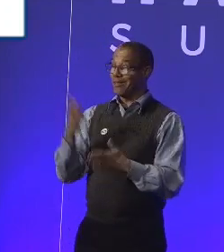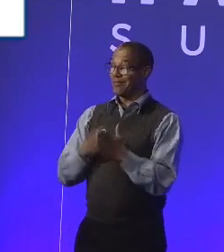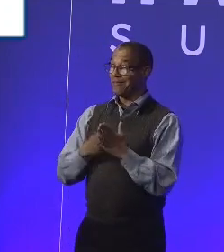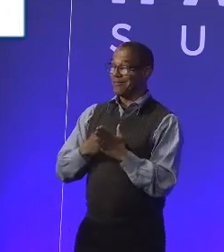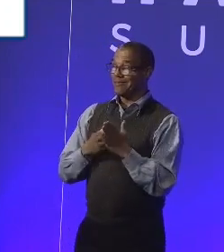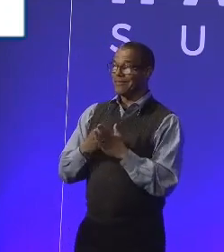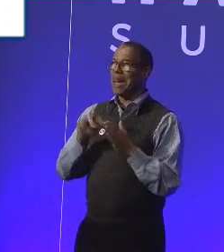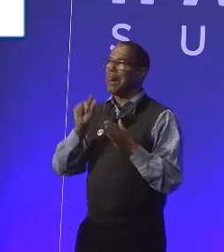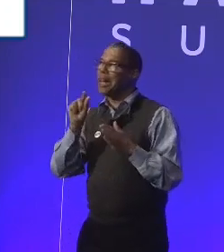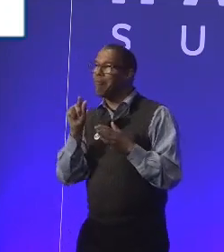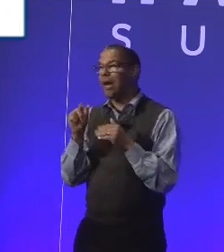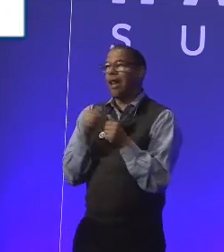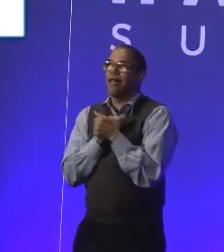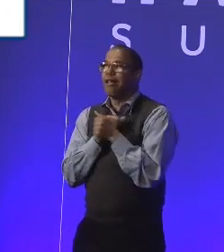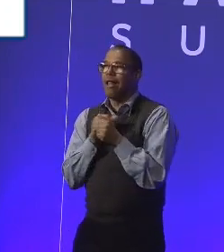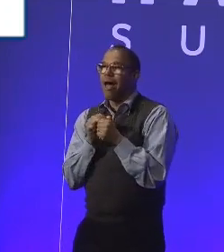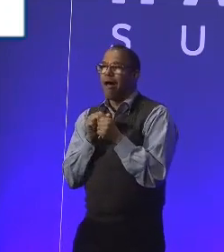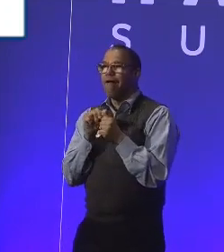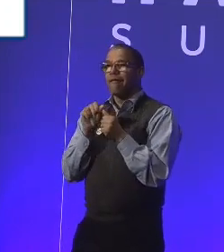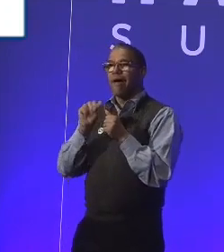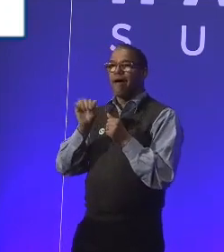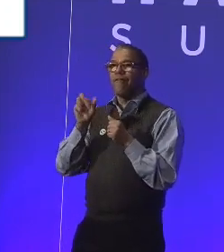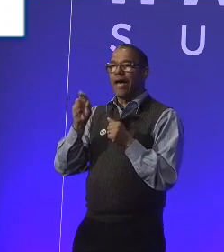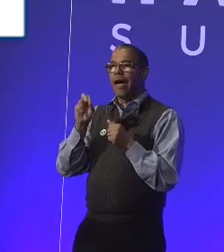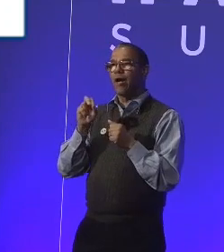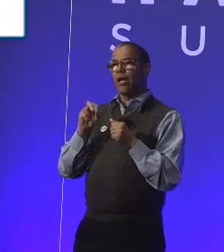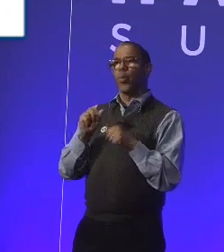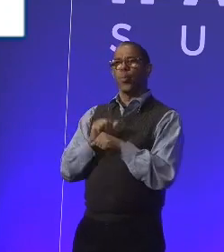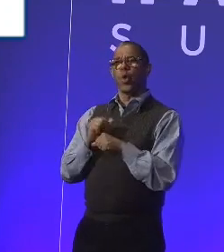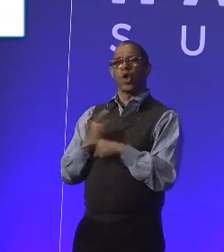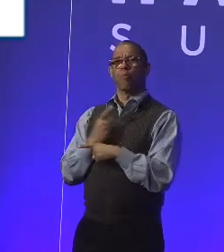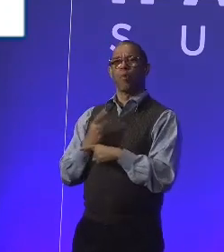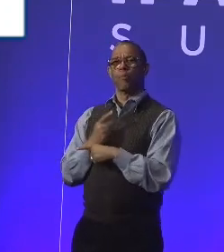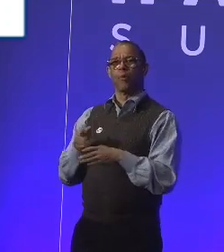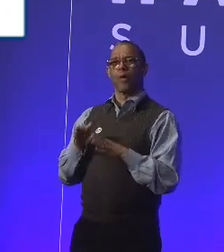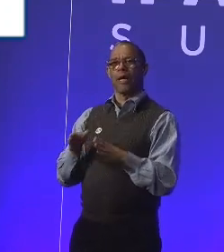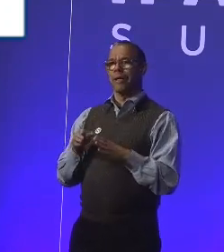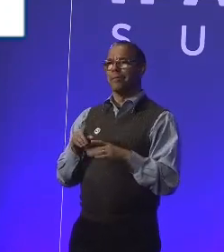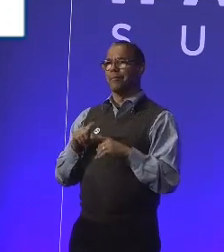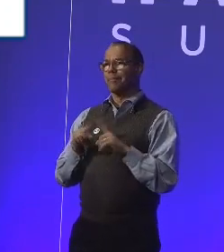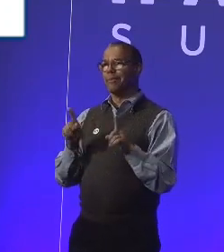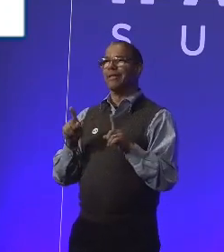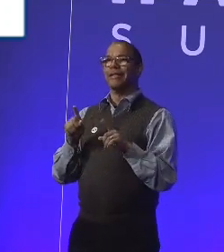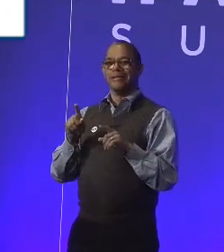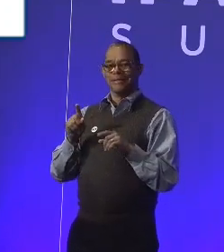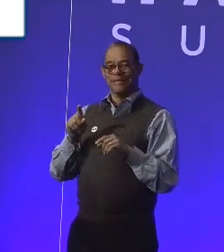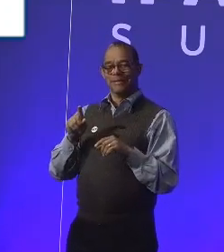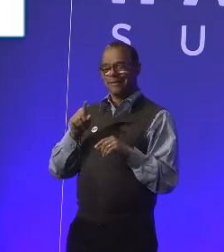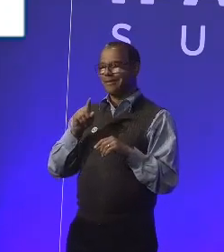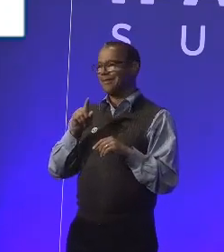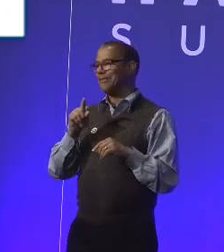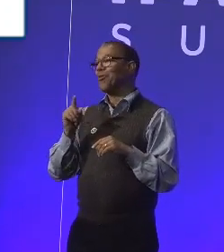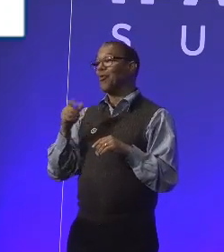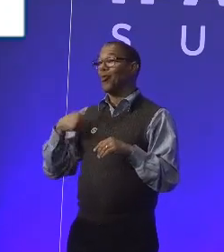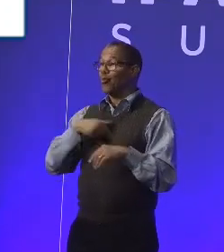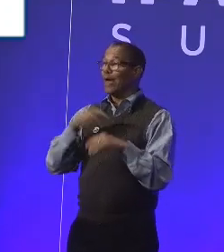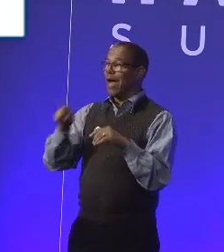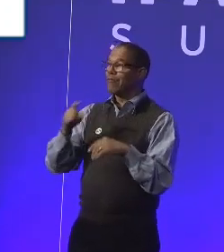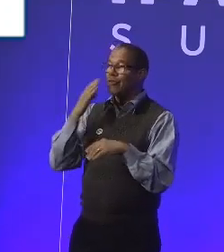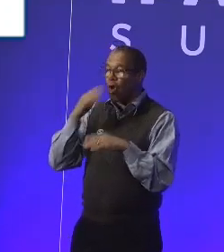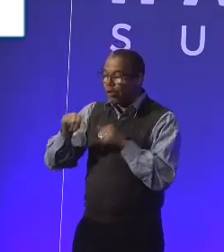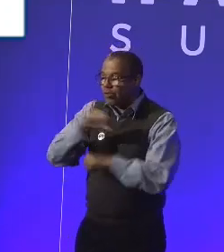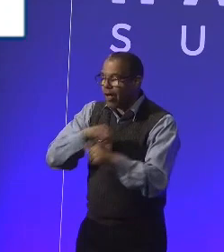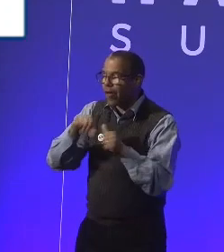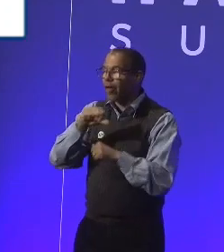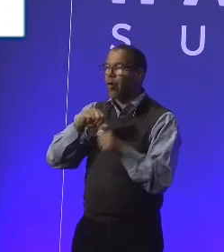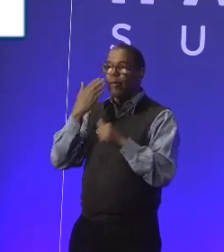semi-love affair going on between me and Lee in a very kind of, you know, you know, there's a word, isn't there? But essentially, you know, we've got to know each other.